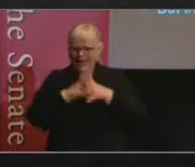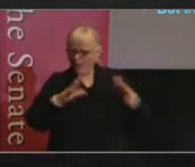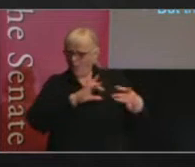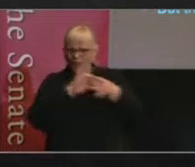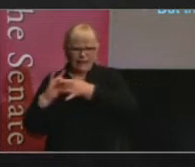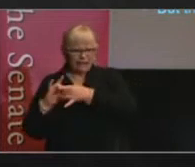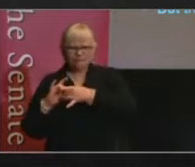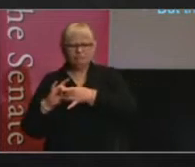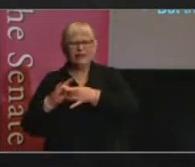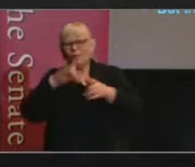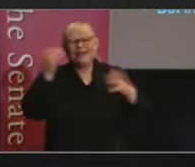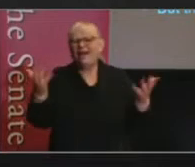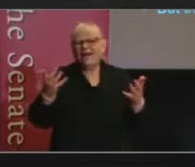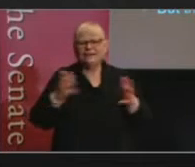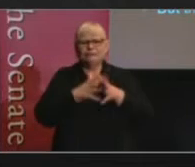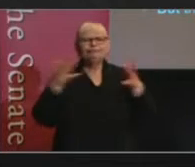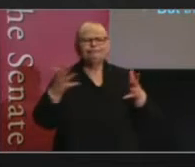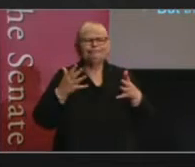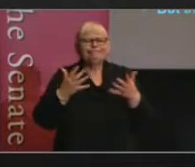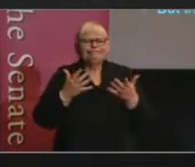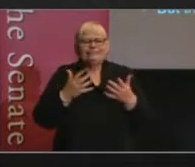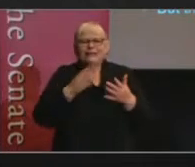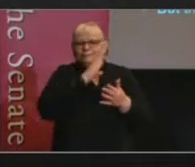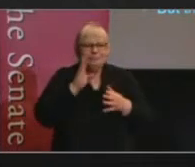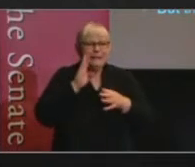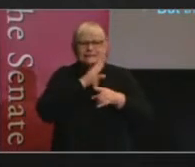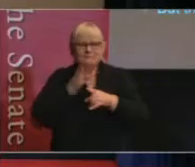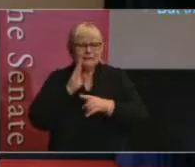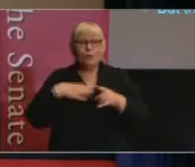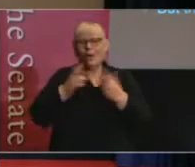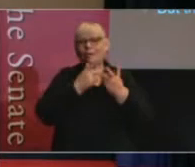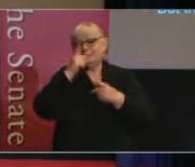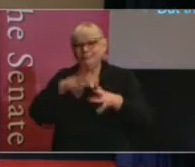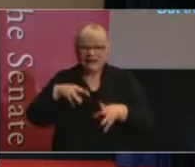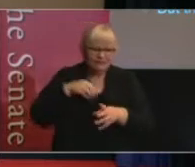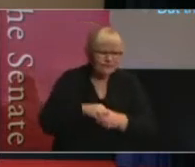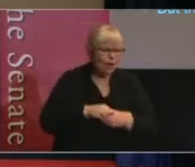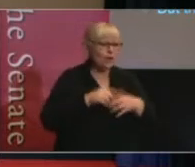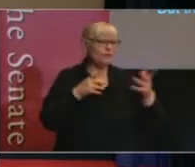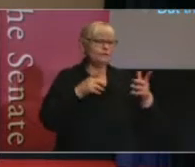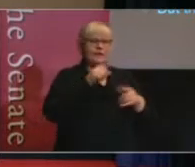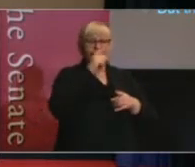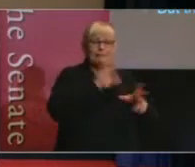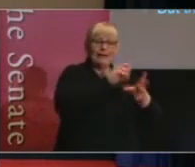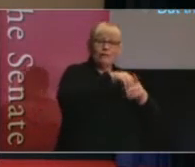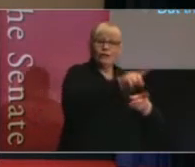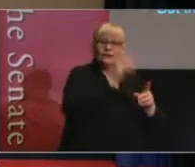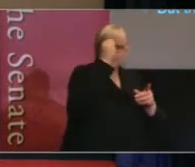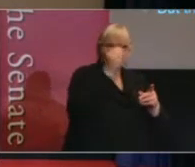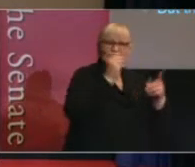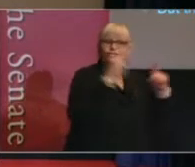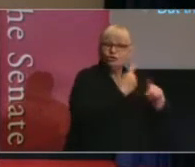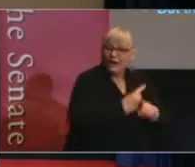fraught, it's very difficult to do, there's political actors all the time, the bodies are changing, the landscape's changing,